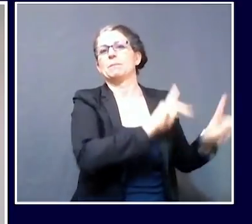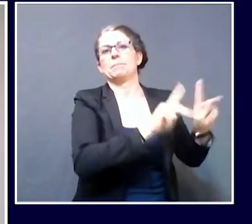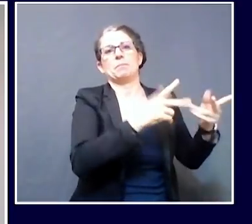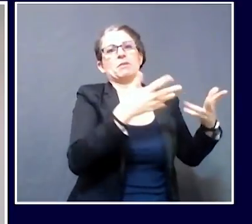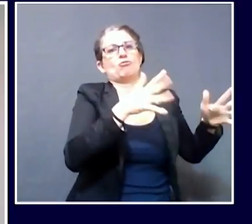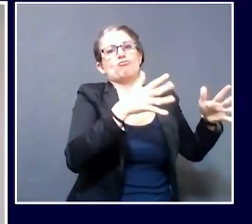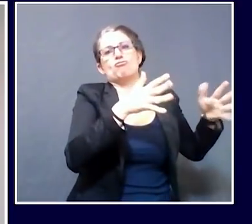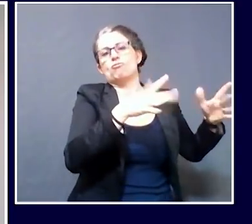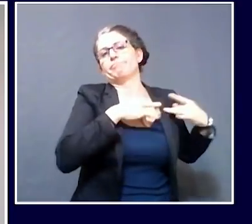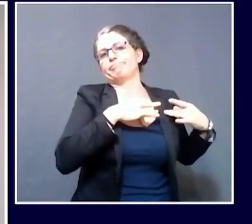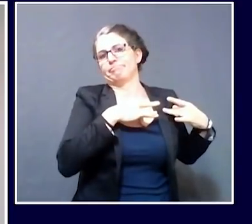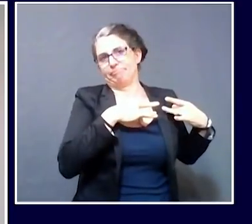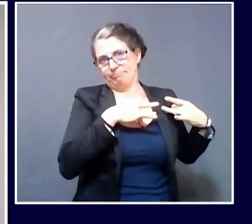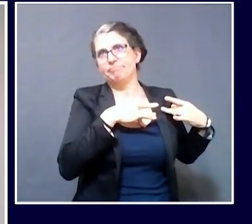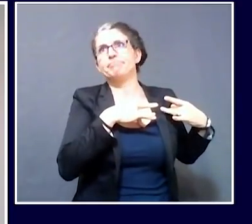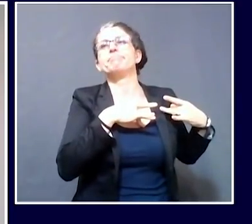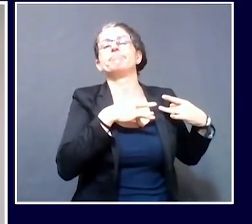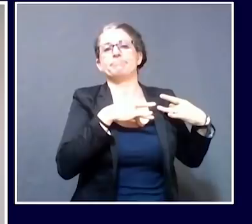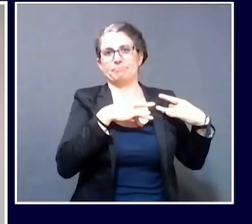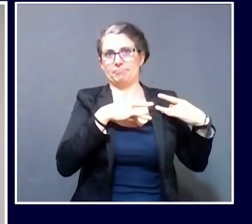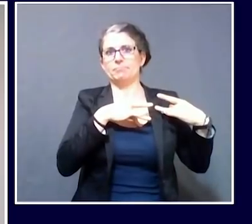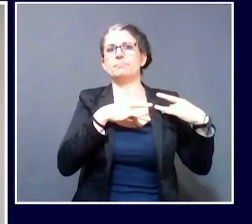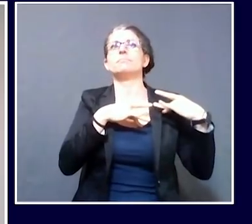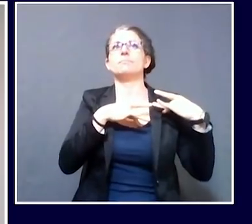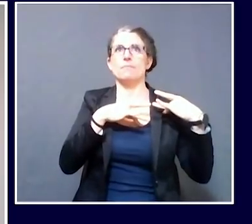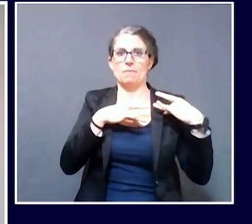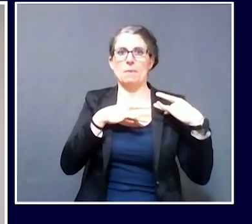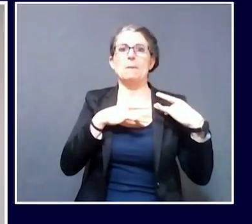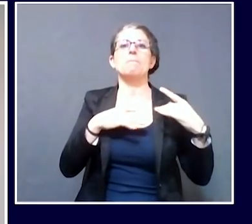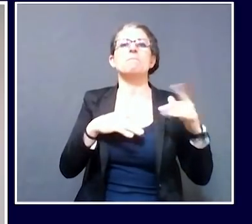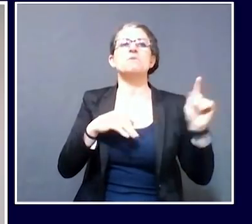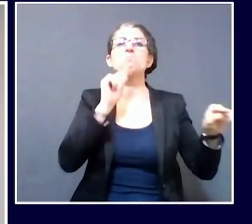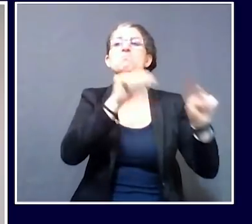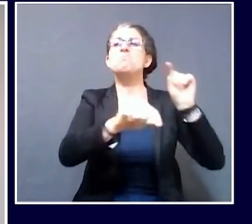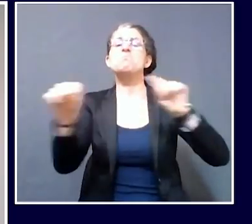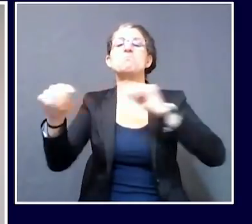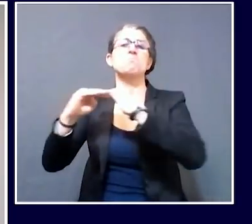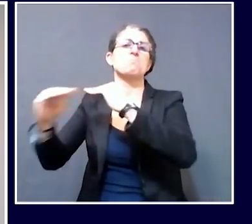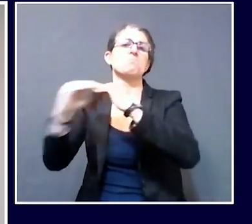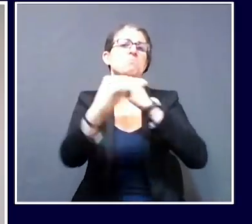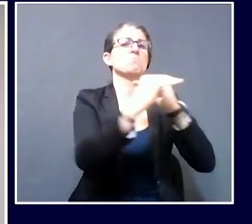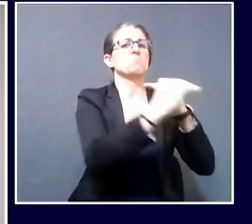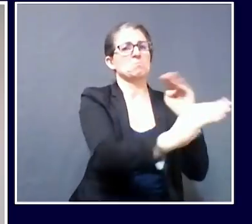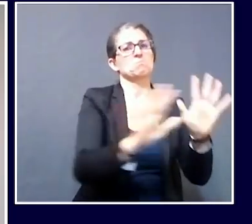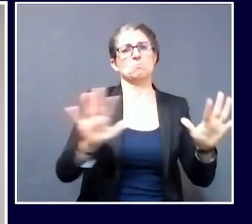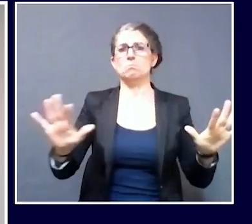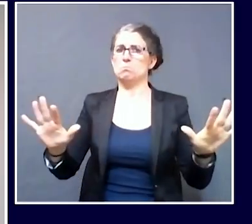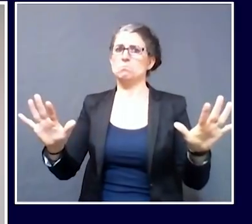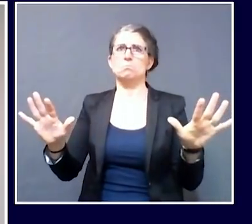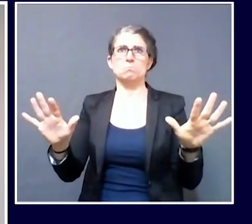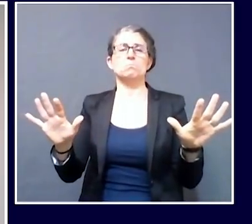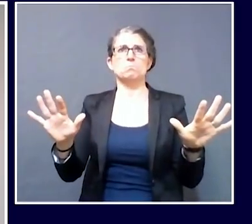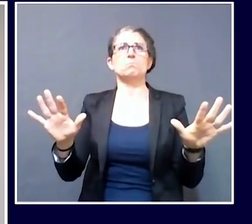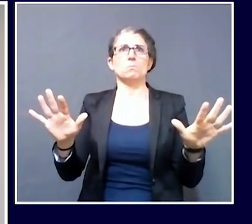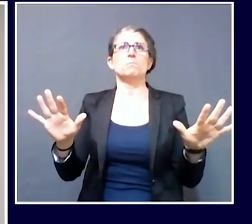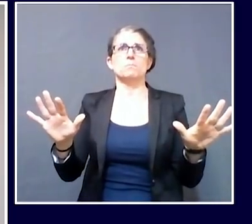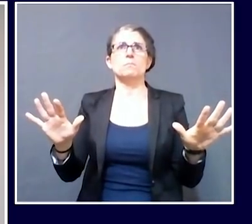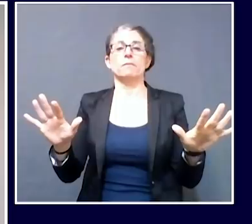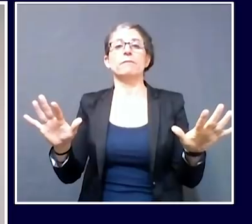COVID-19 associated with that manufacturing facility. I'd also like to report on